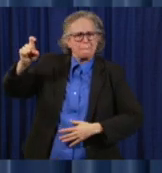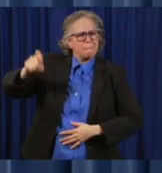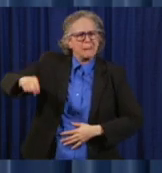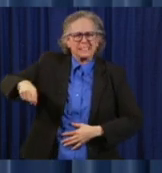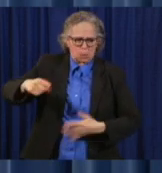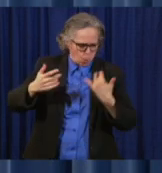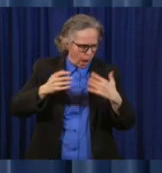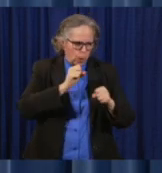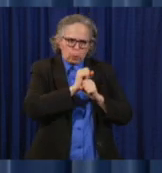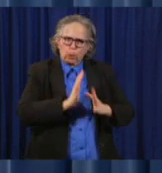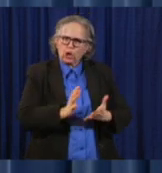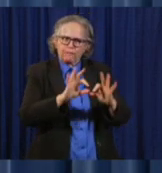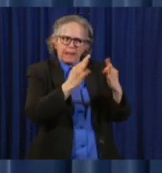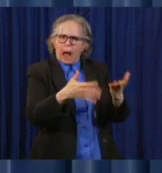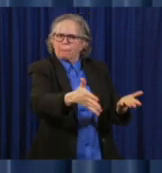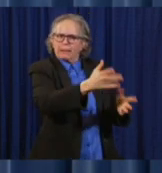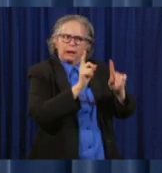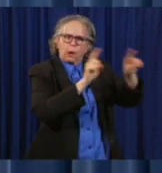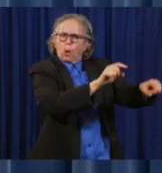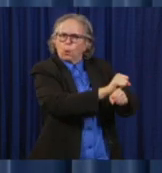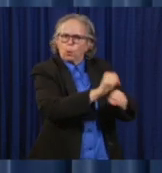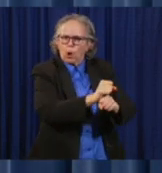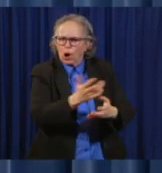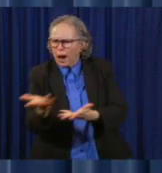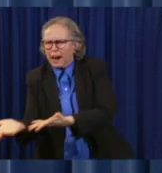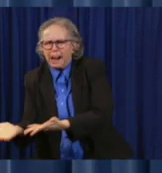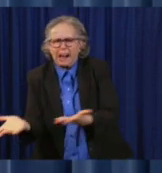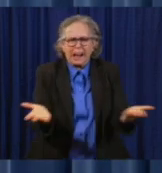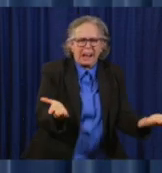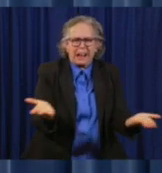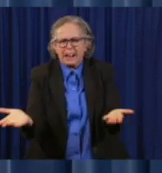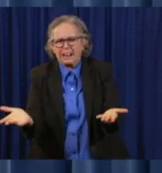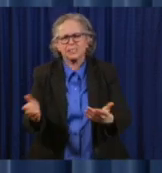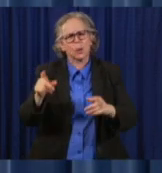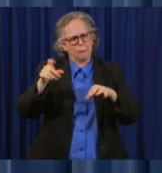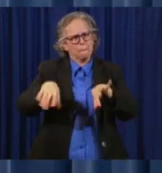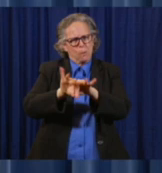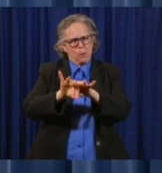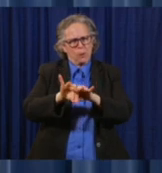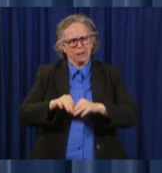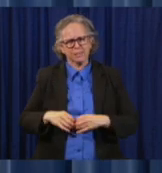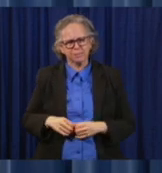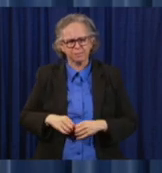associated with action and also risks associated with inaction